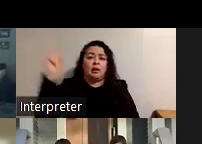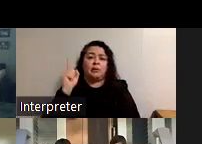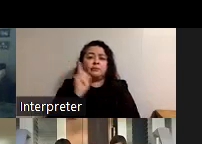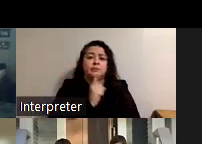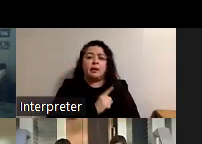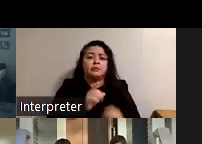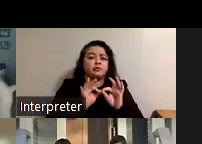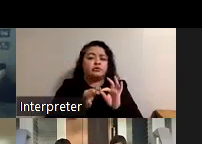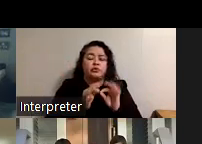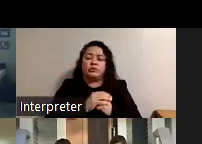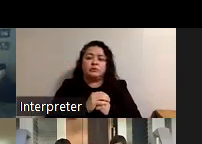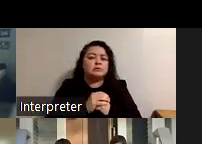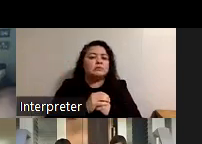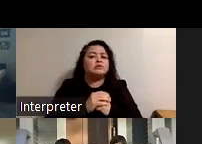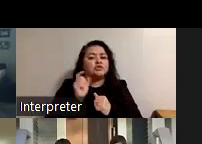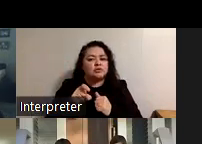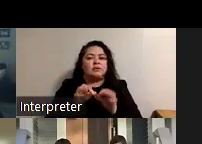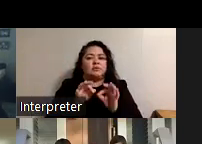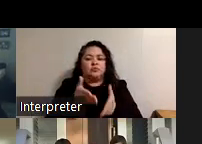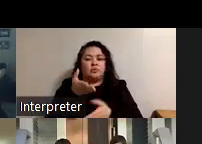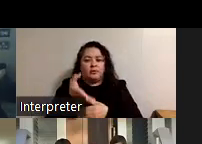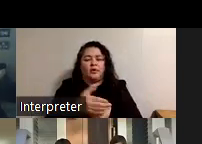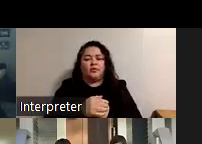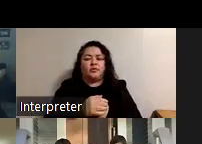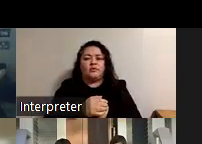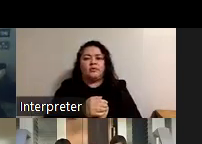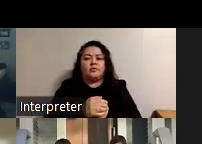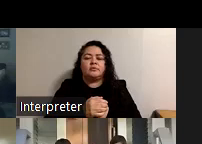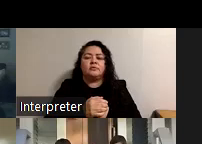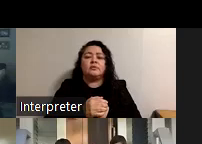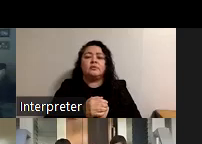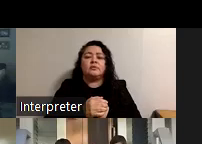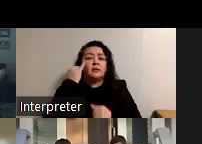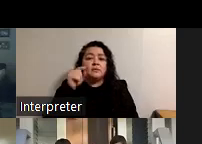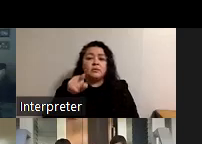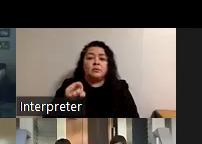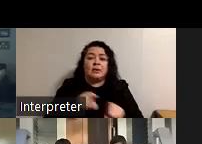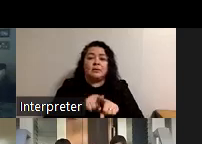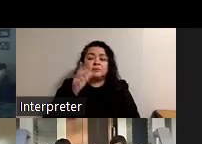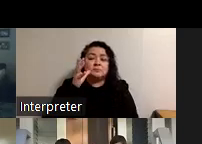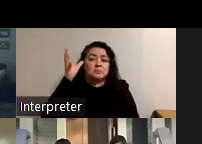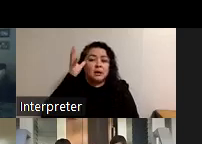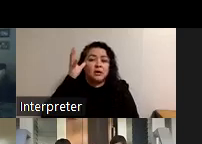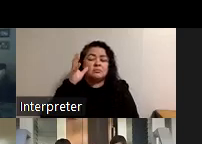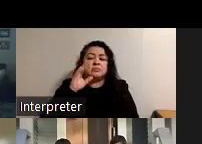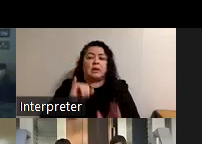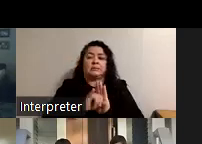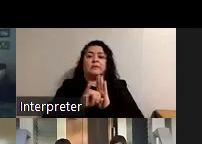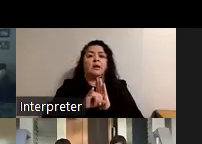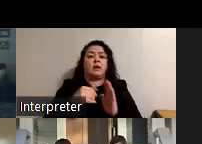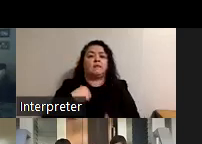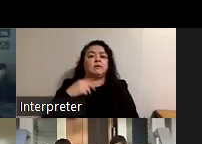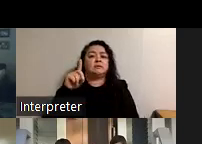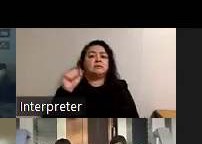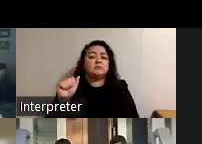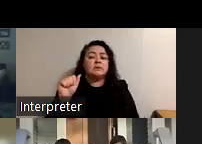interpret there should be an interpreter there um if you as the parent identify as having a disability